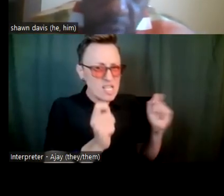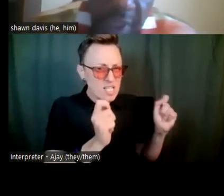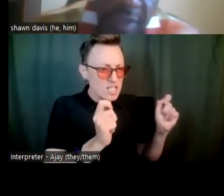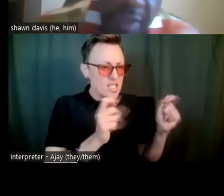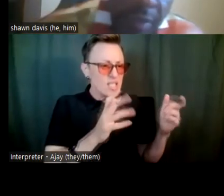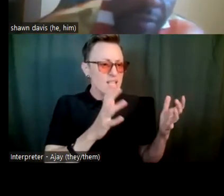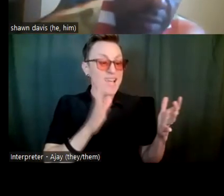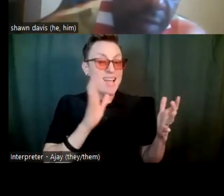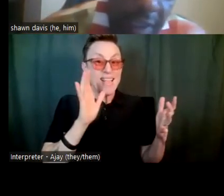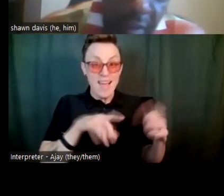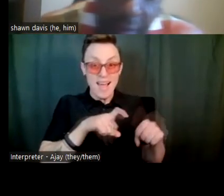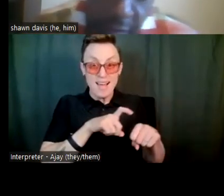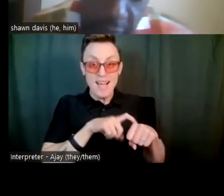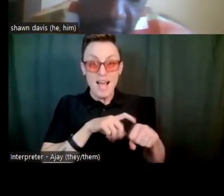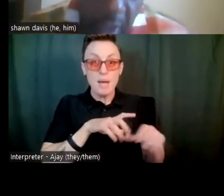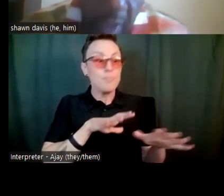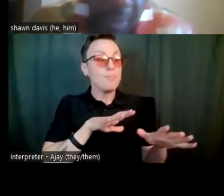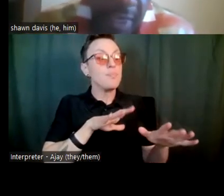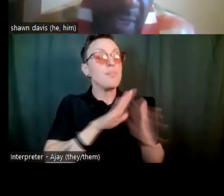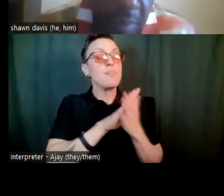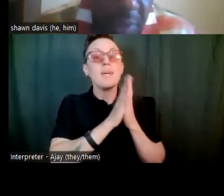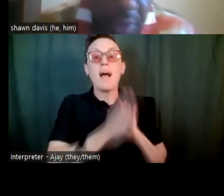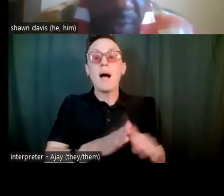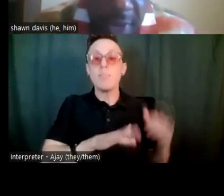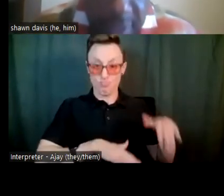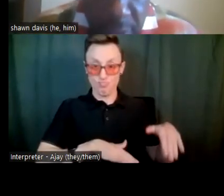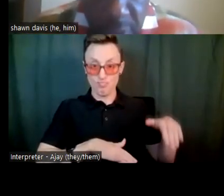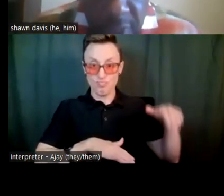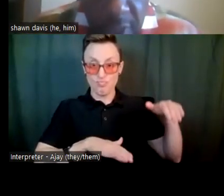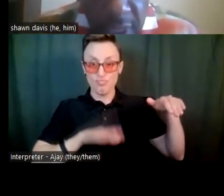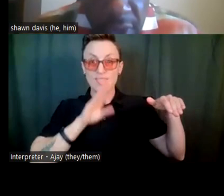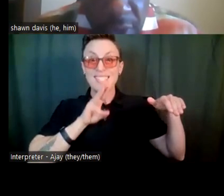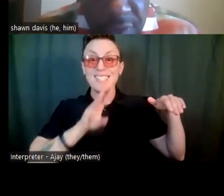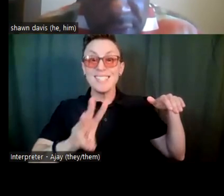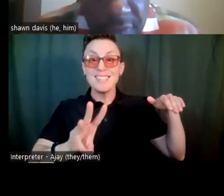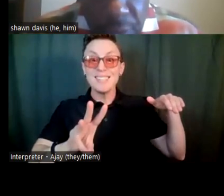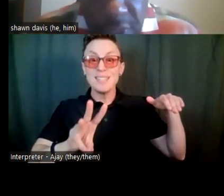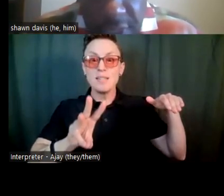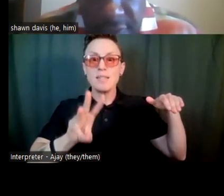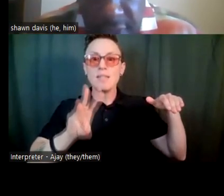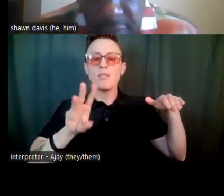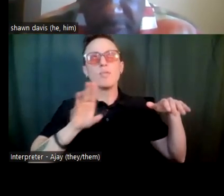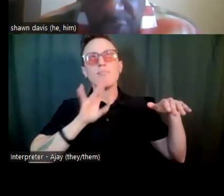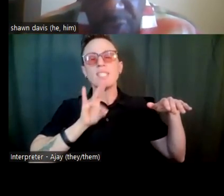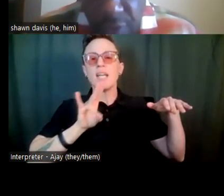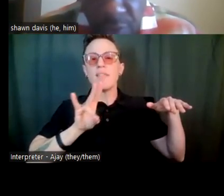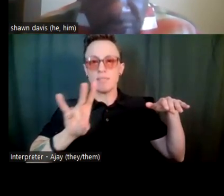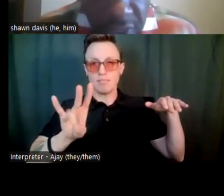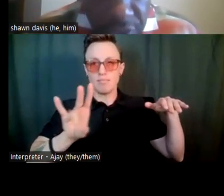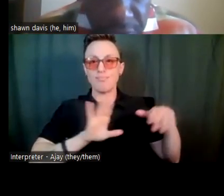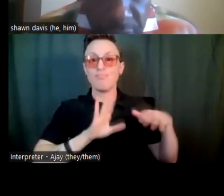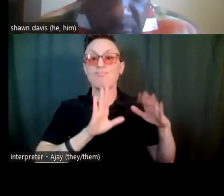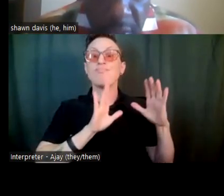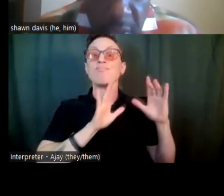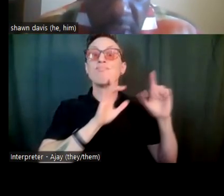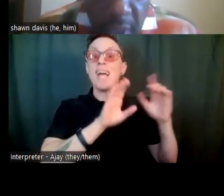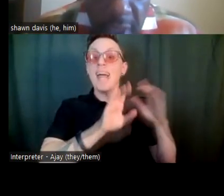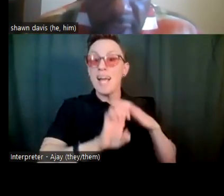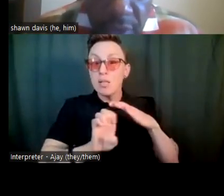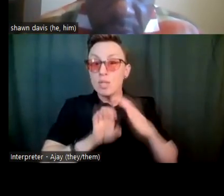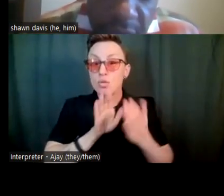point when he turned six and interacted with or seven with his elementary school teacher